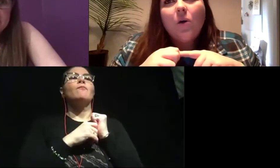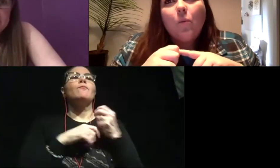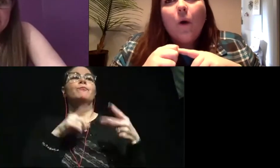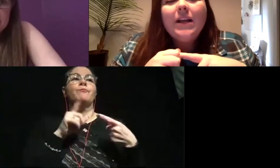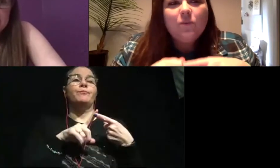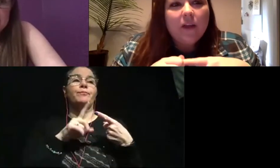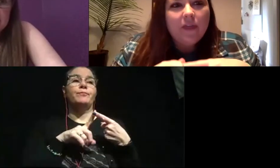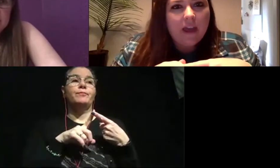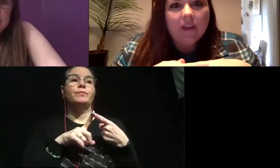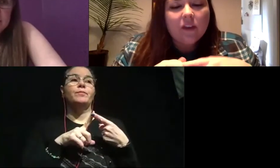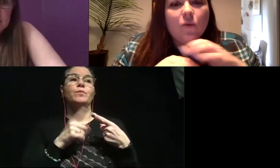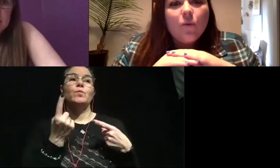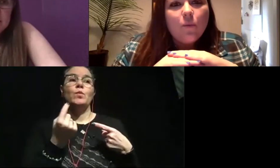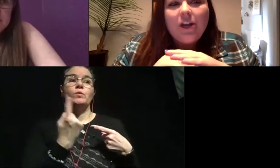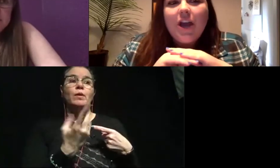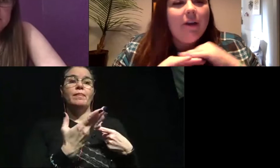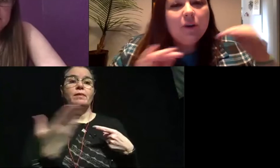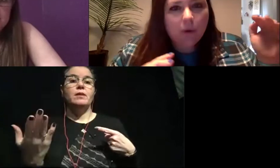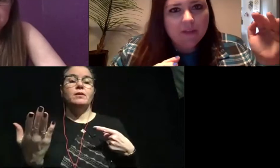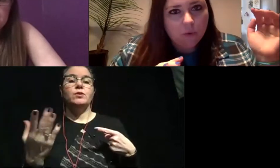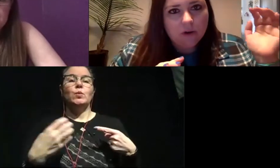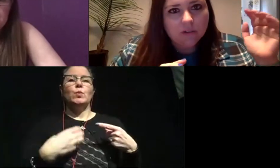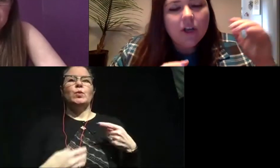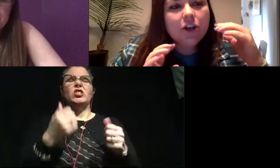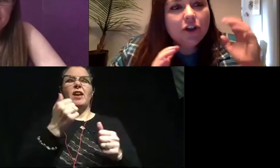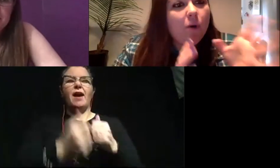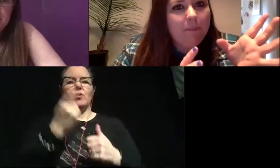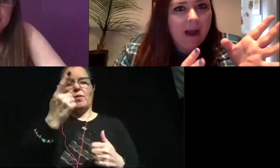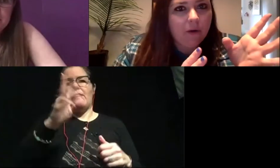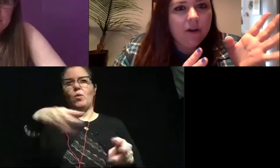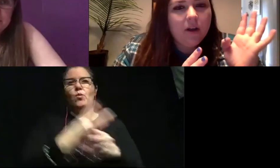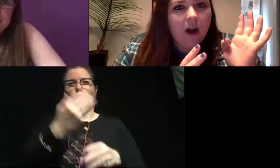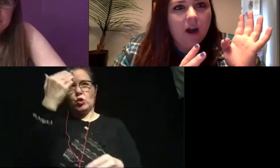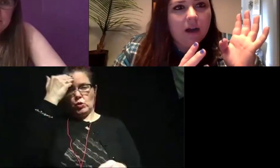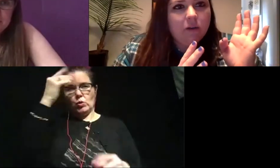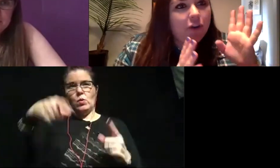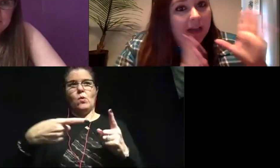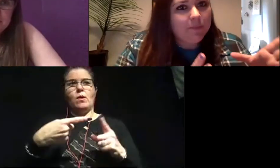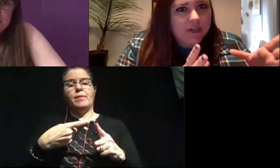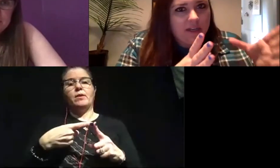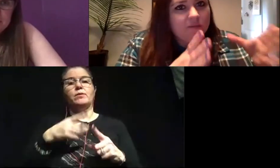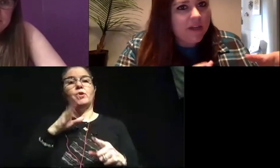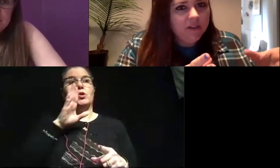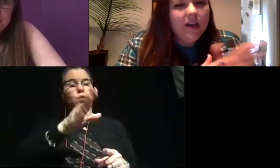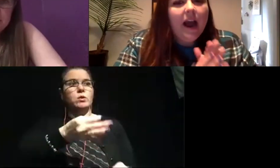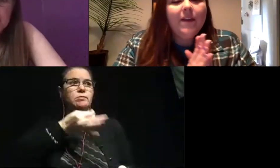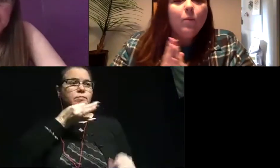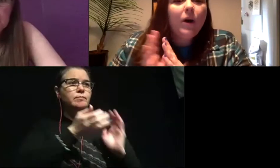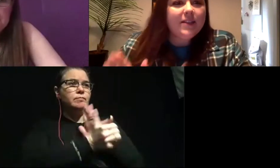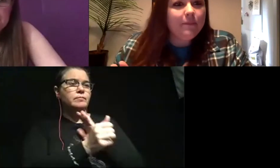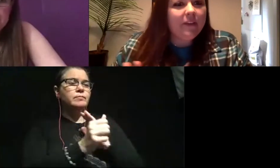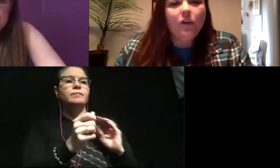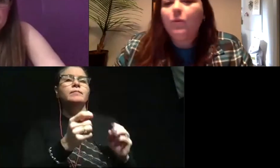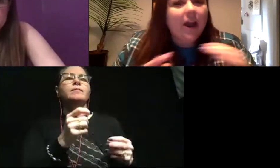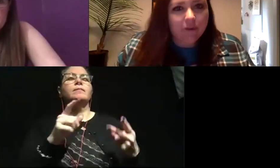uh, what is one thing that you wish everyone in the world knew about, uh, your expertise field? And then